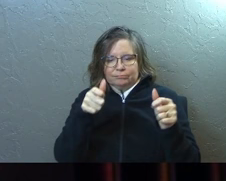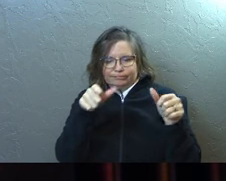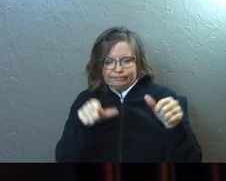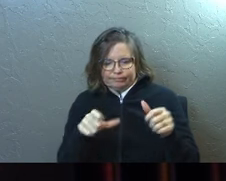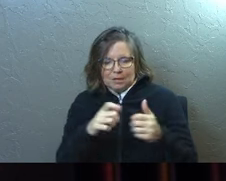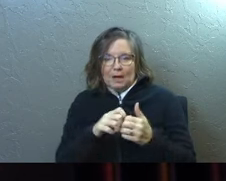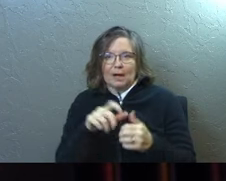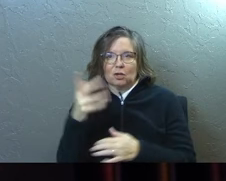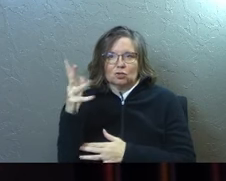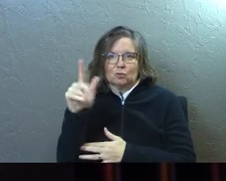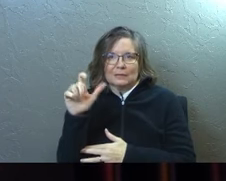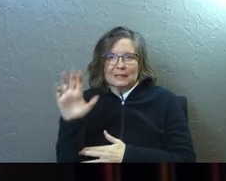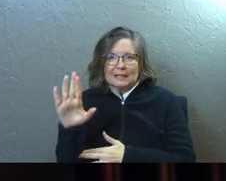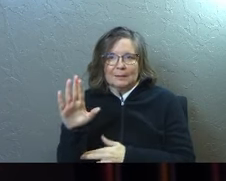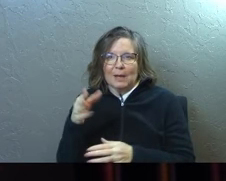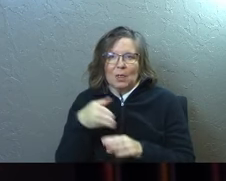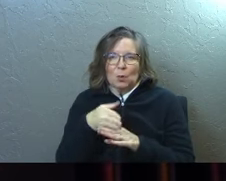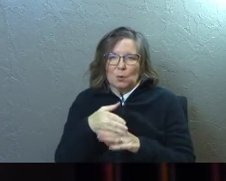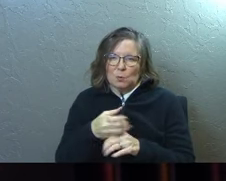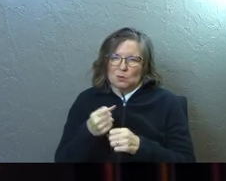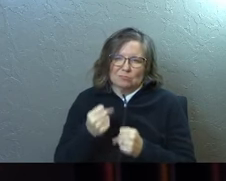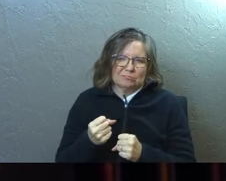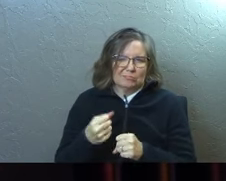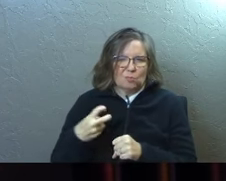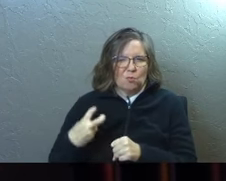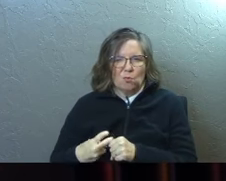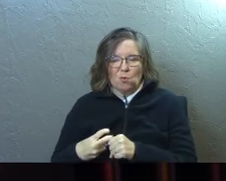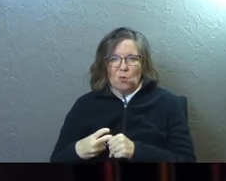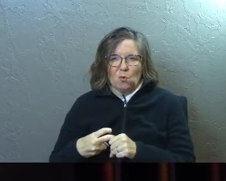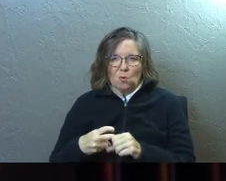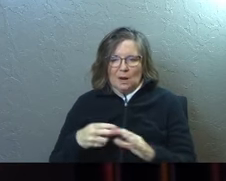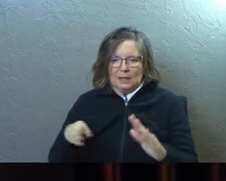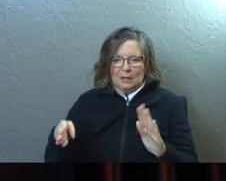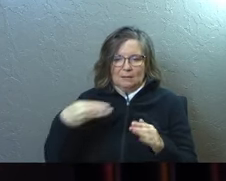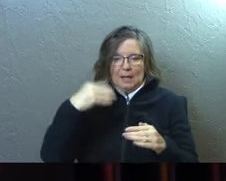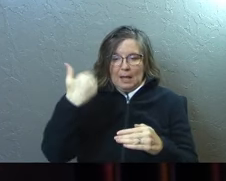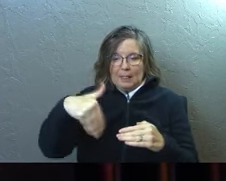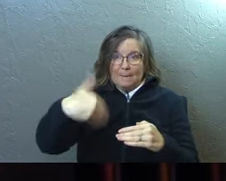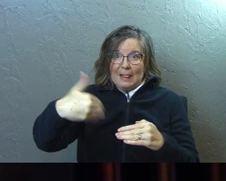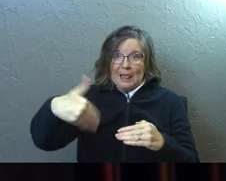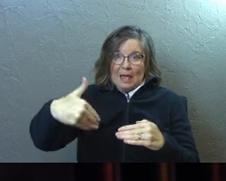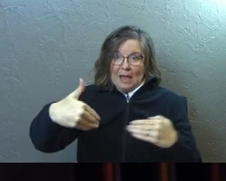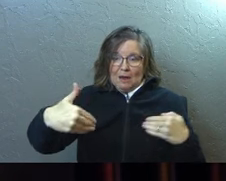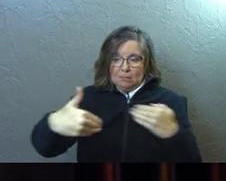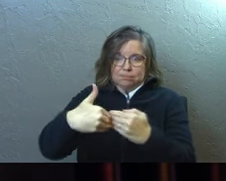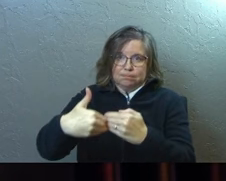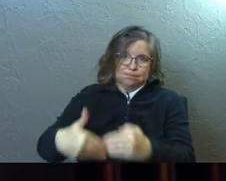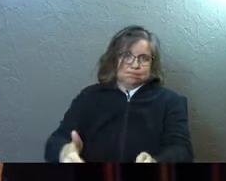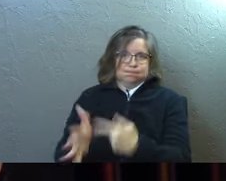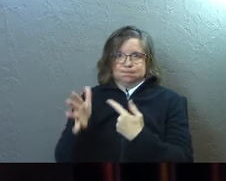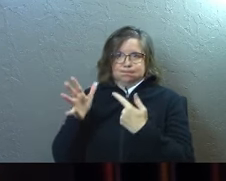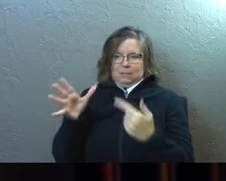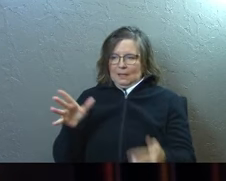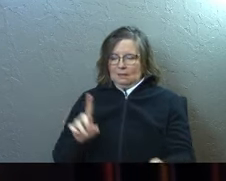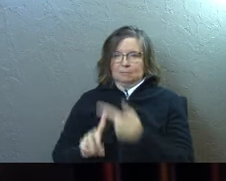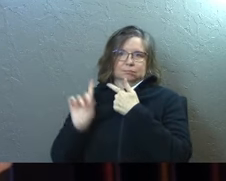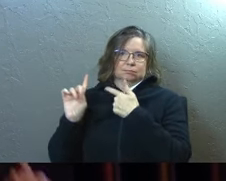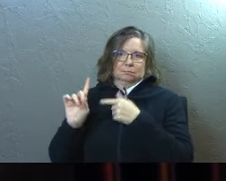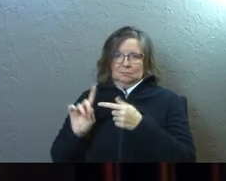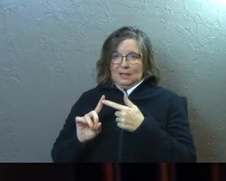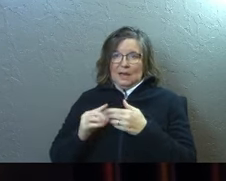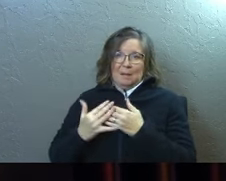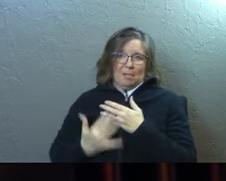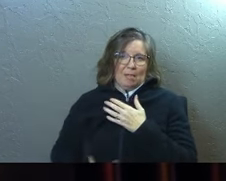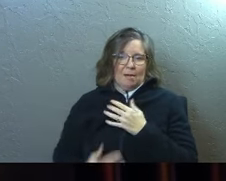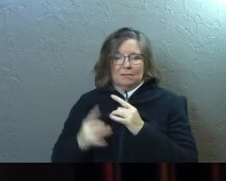the wood was too dense and the, the, the blade grabbed it and smacked the piece of wood against my finger against the table. And, and it was a bloody mess. So